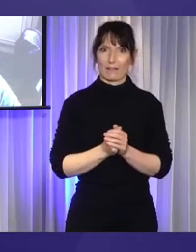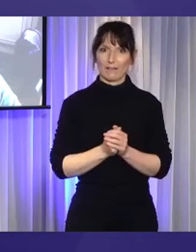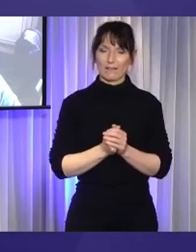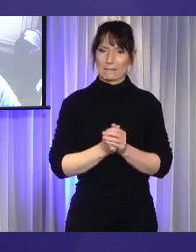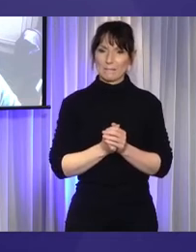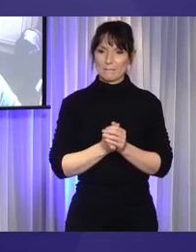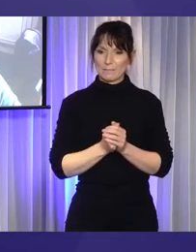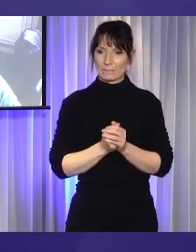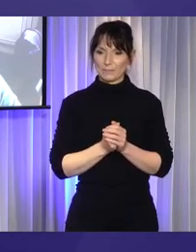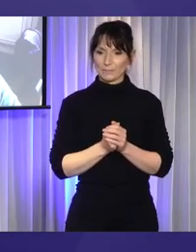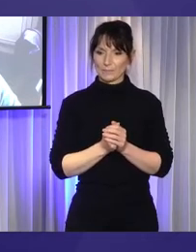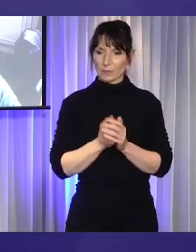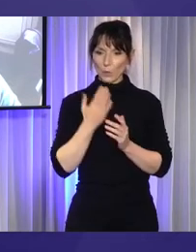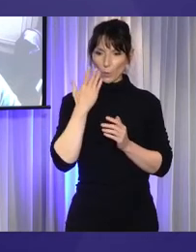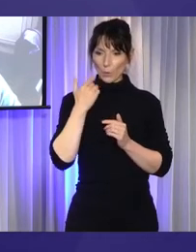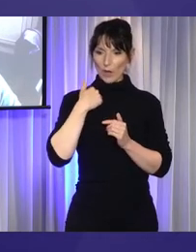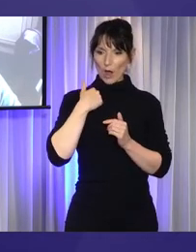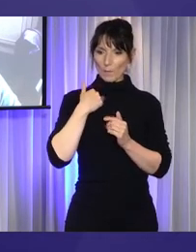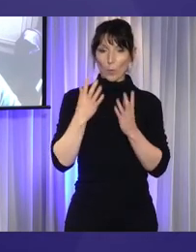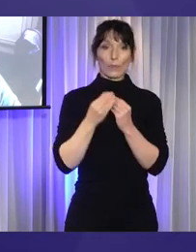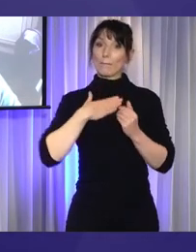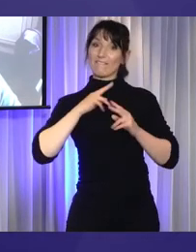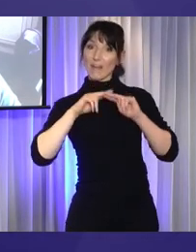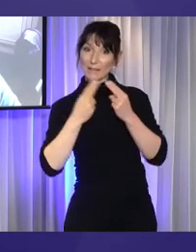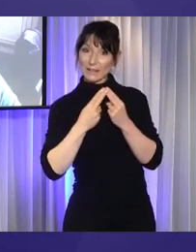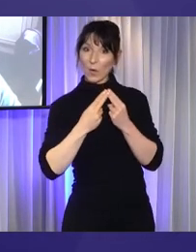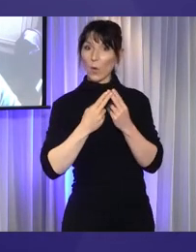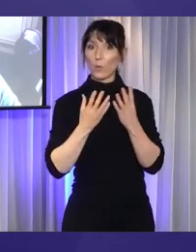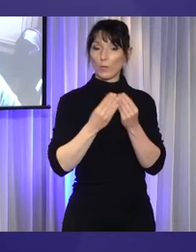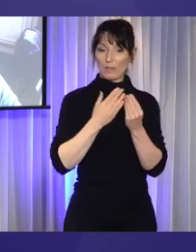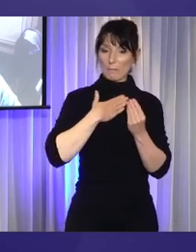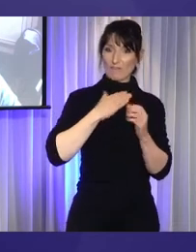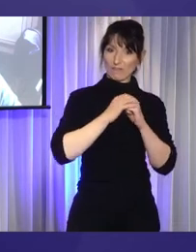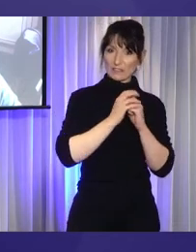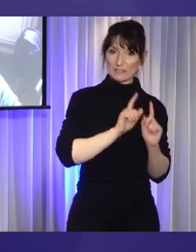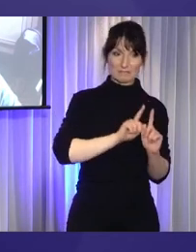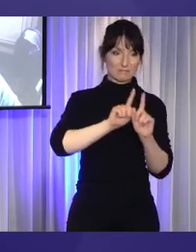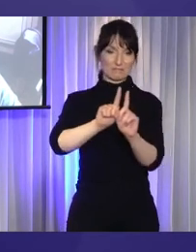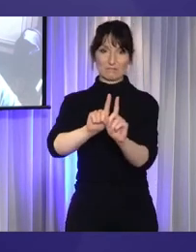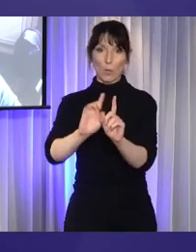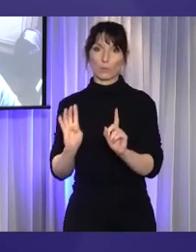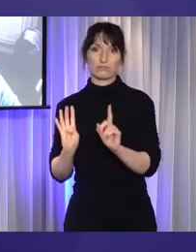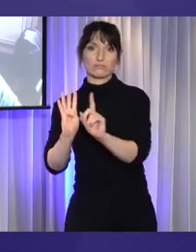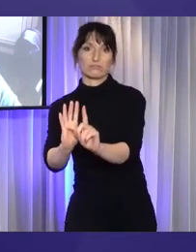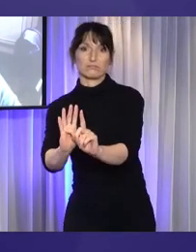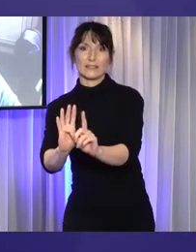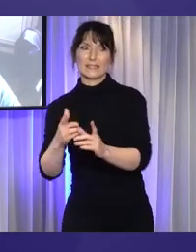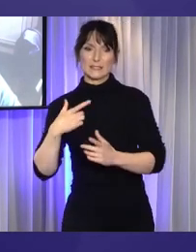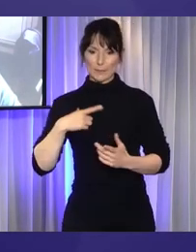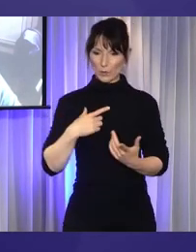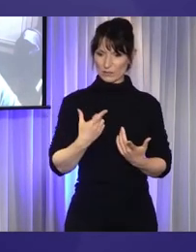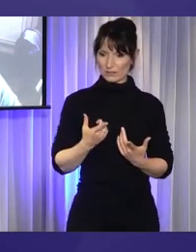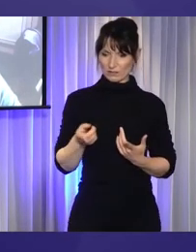When I'm out with family or friends, it's because we're doing something together,